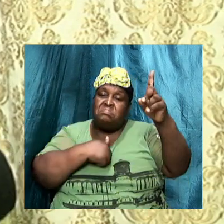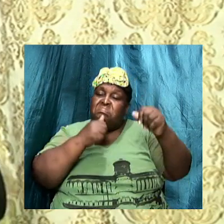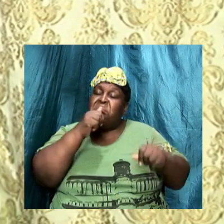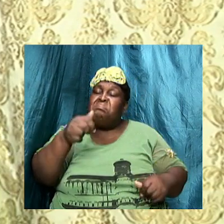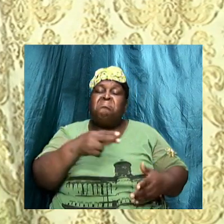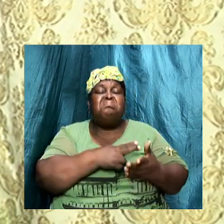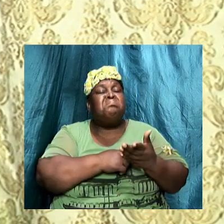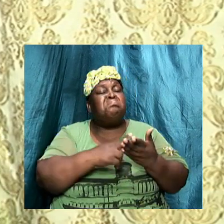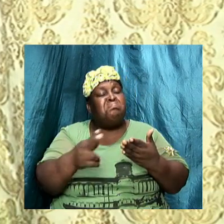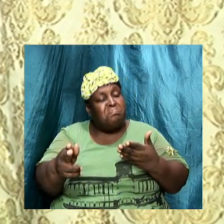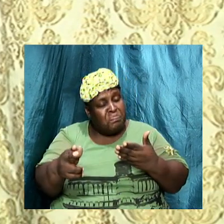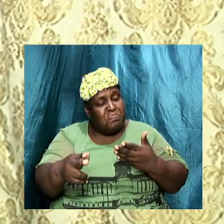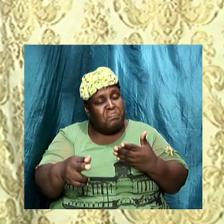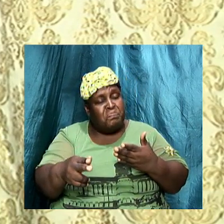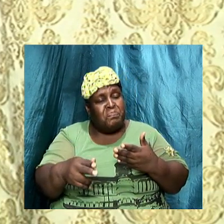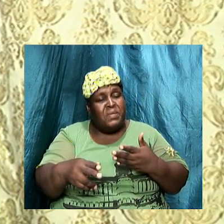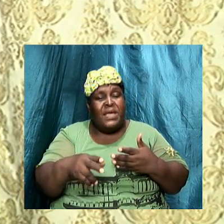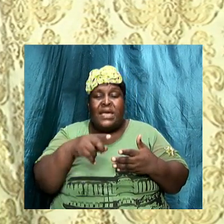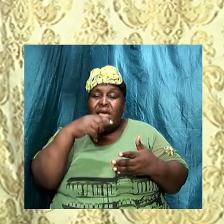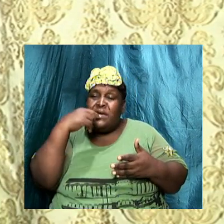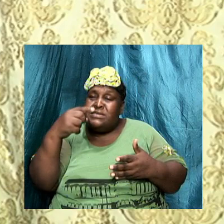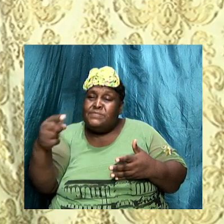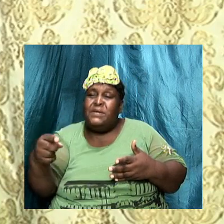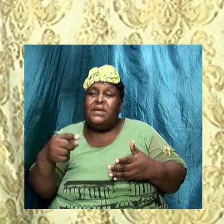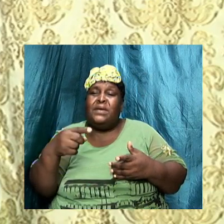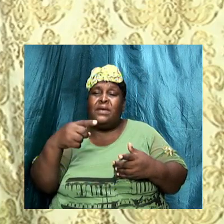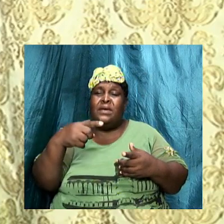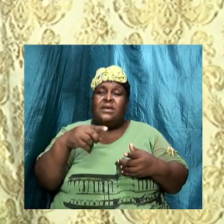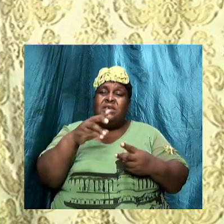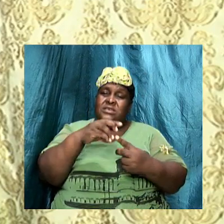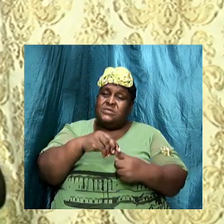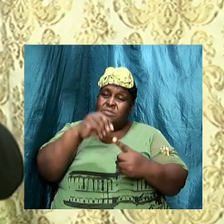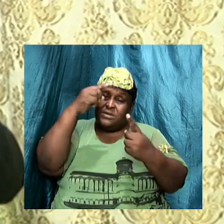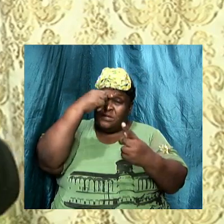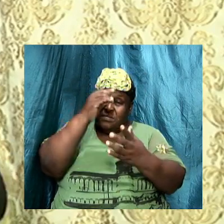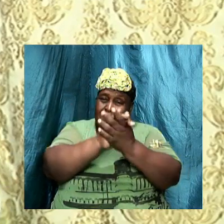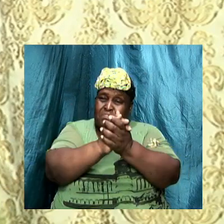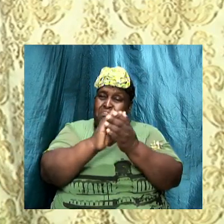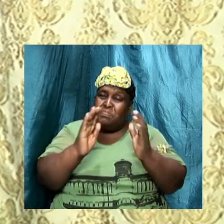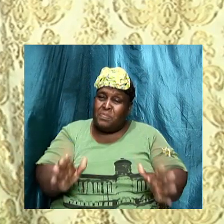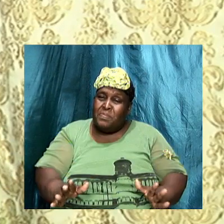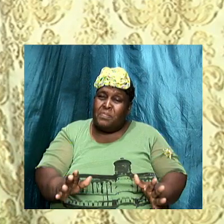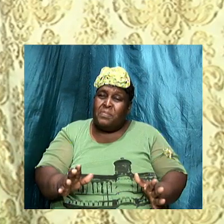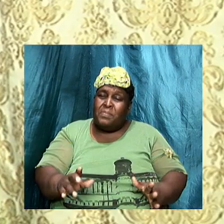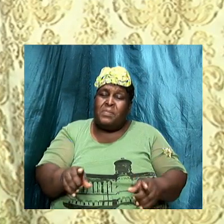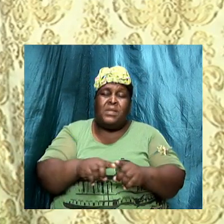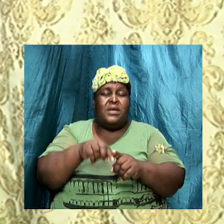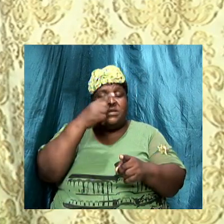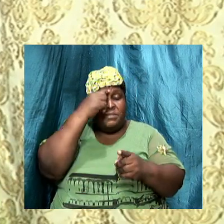talking specifically to believers. As believers, we need to be set apart